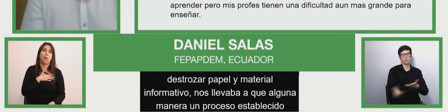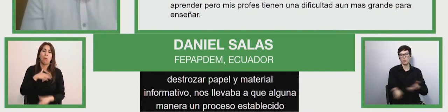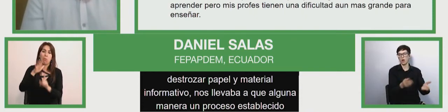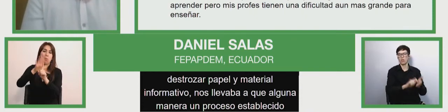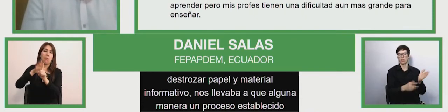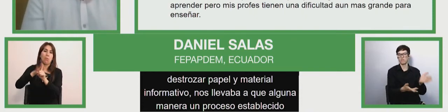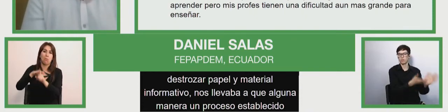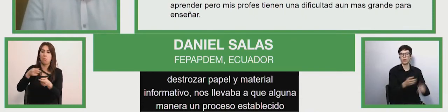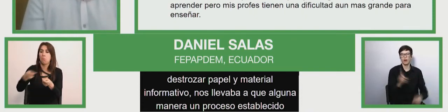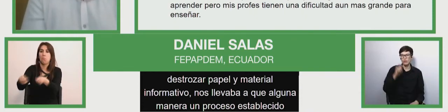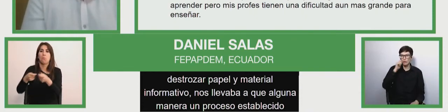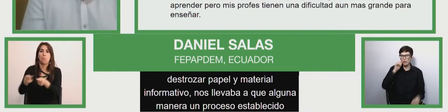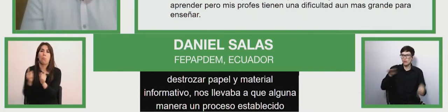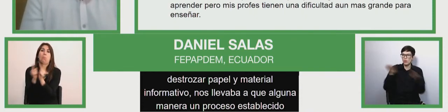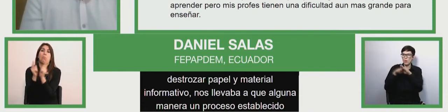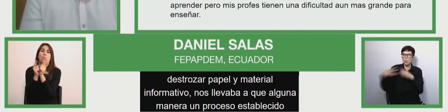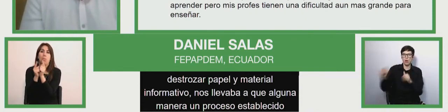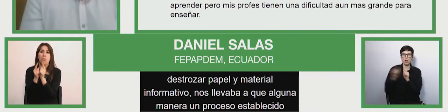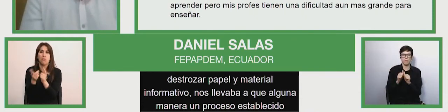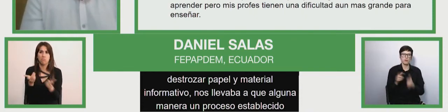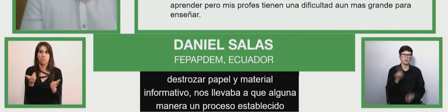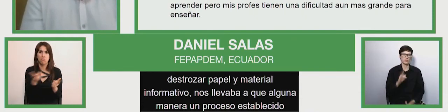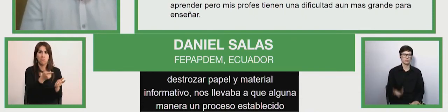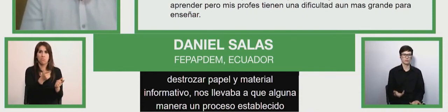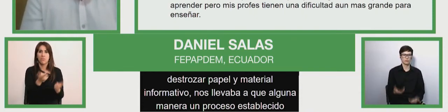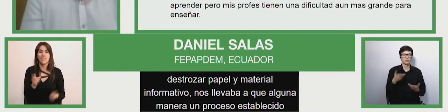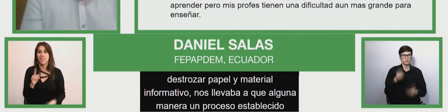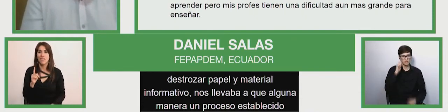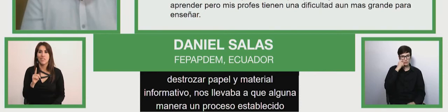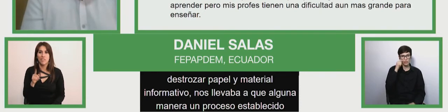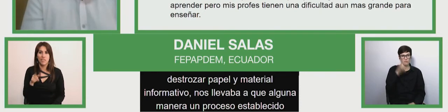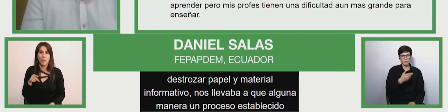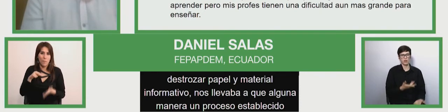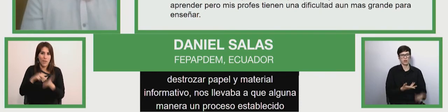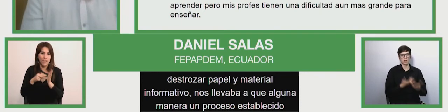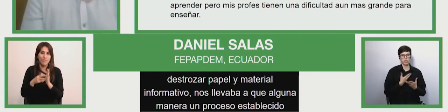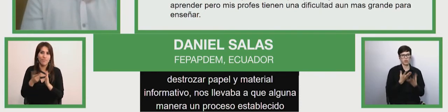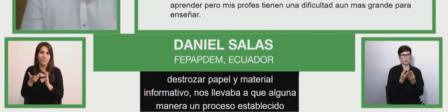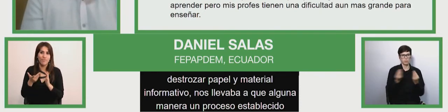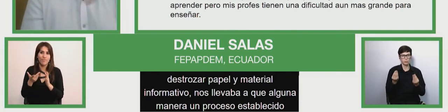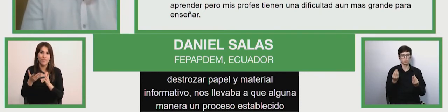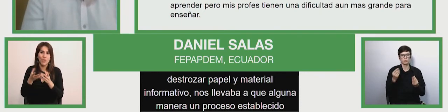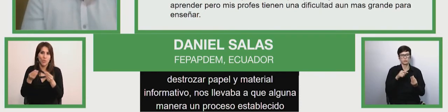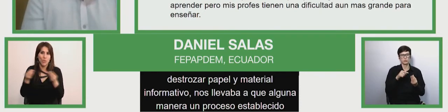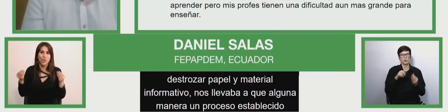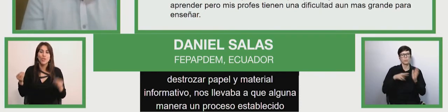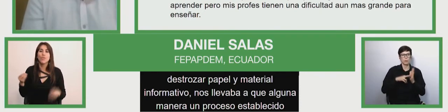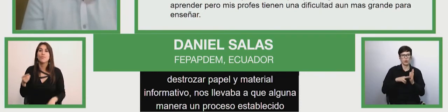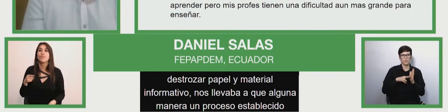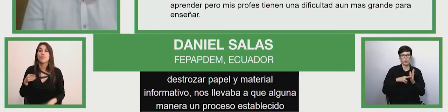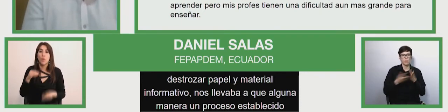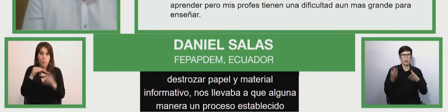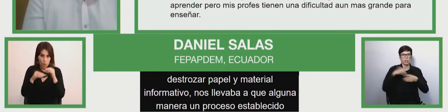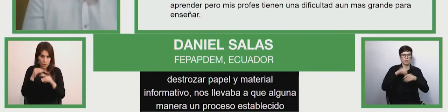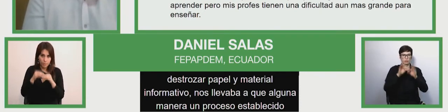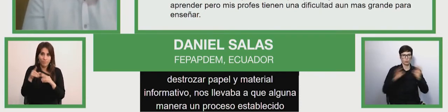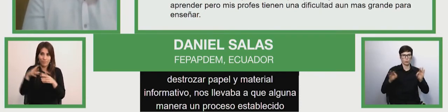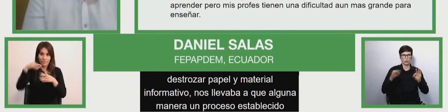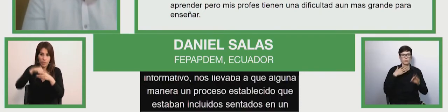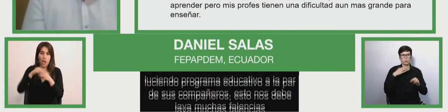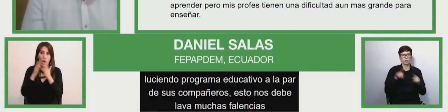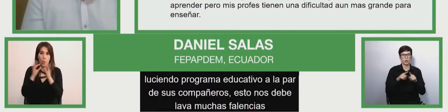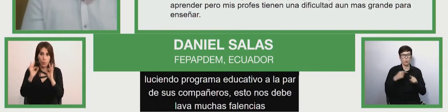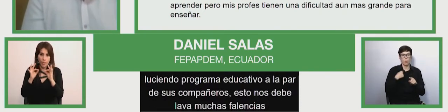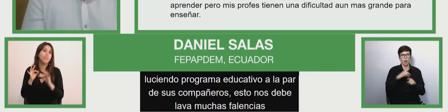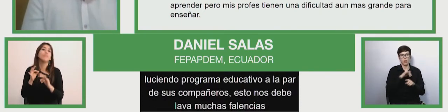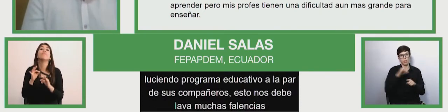which may follow their class classmates and that will show us very many weaknesses because we would have ended up